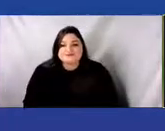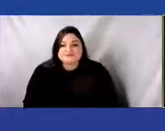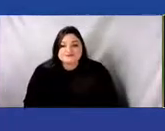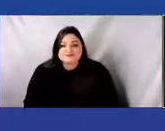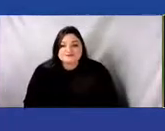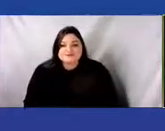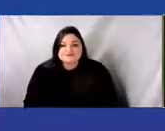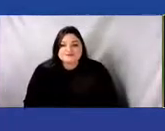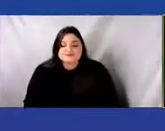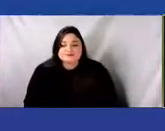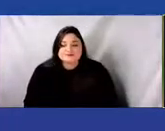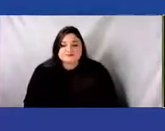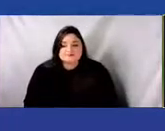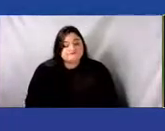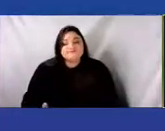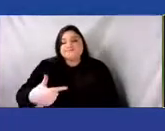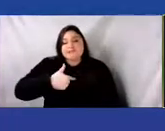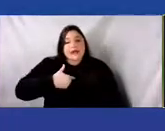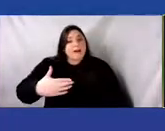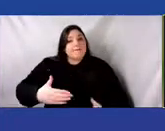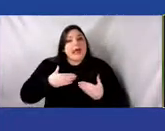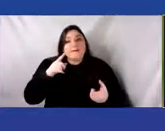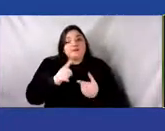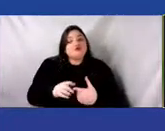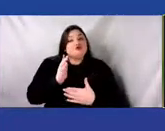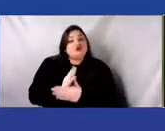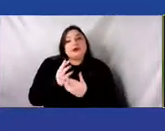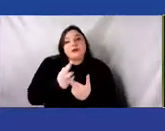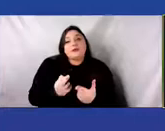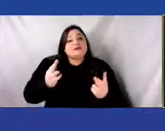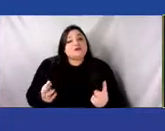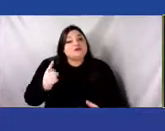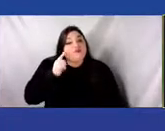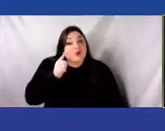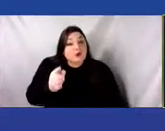And I will be happy to share some resources for you.